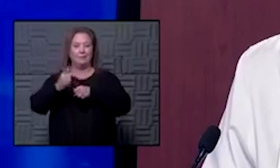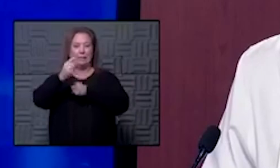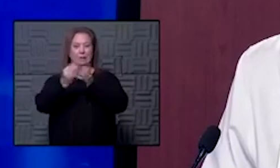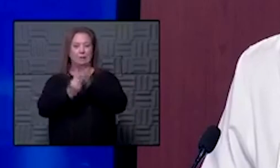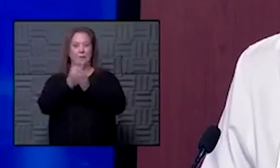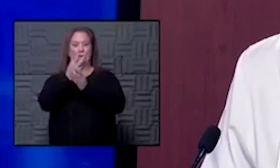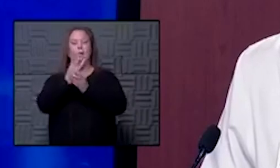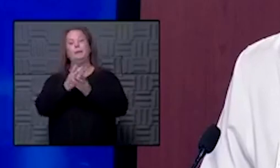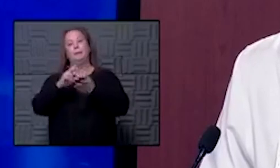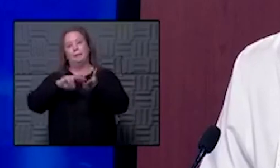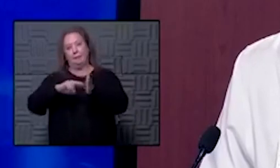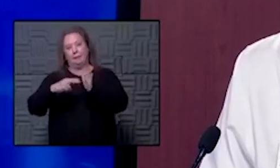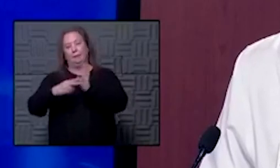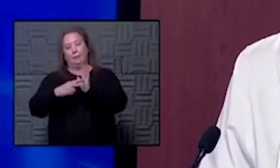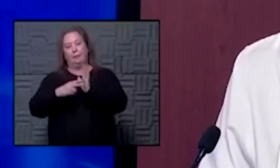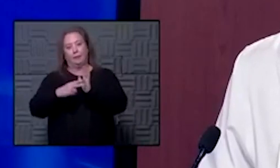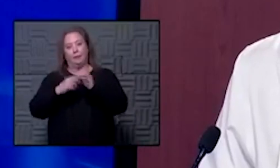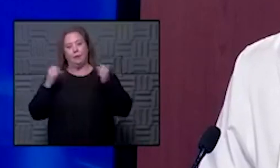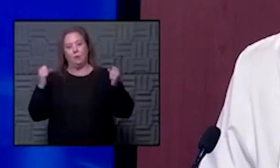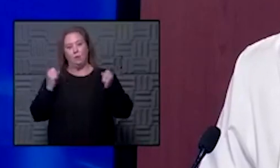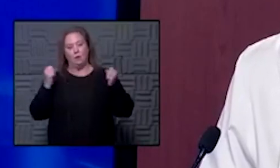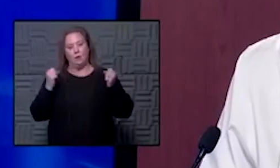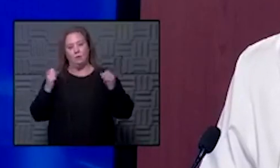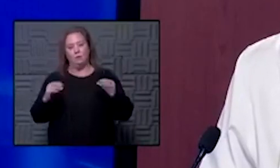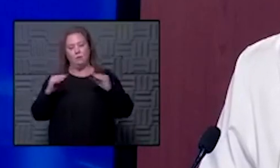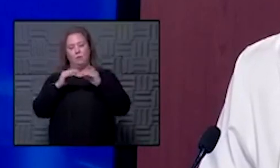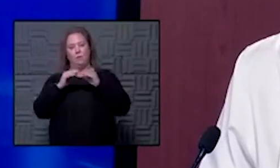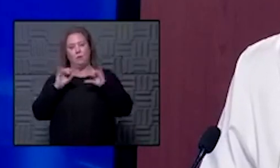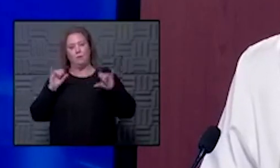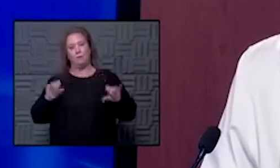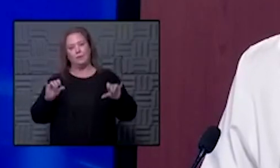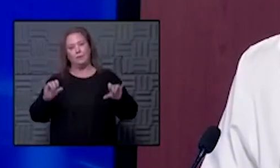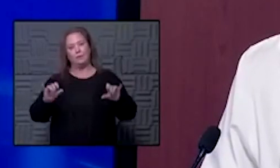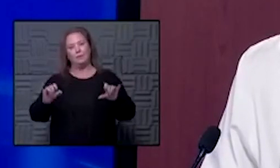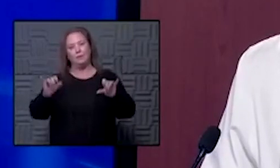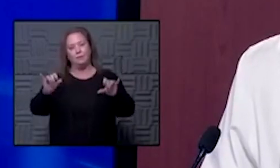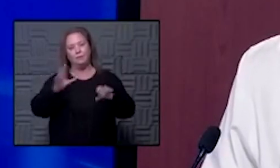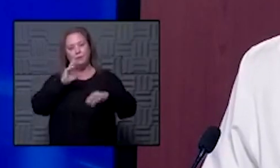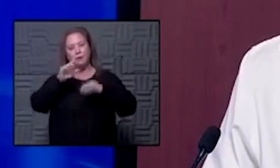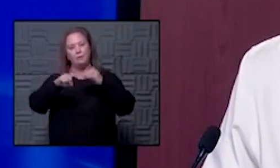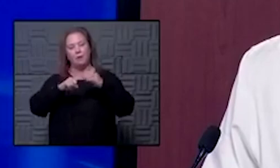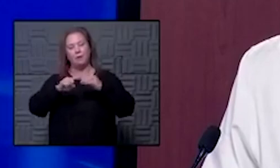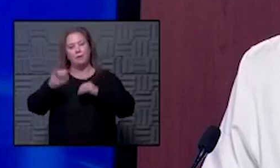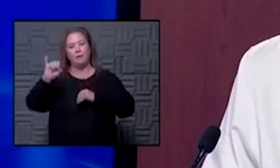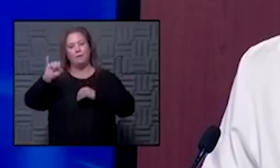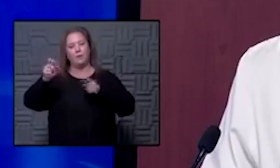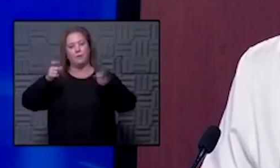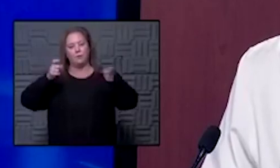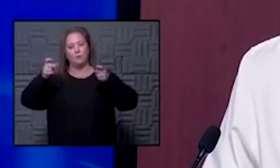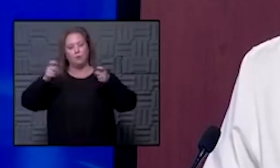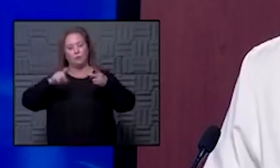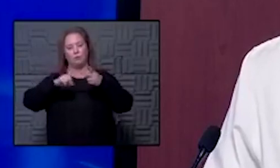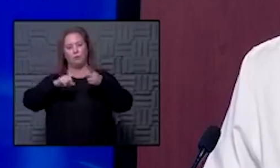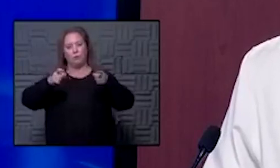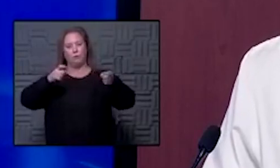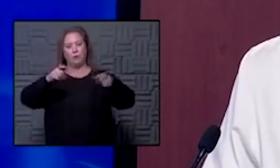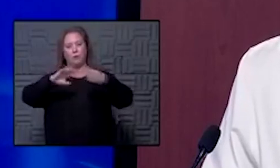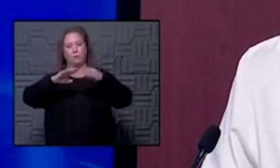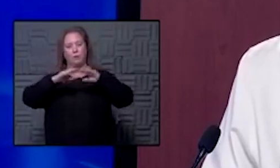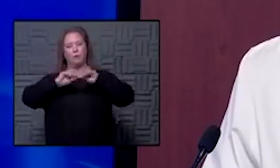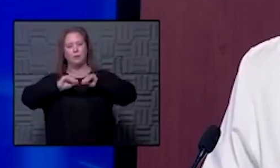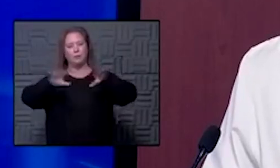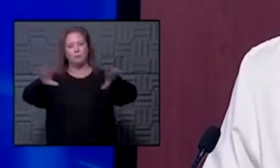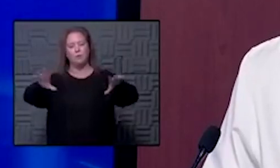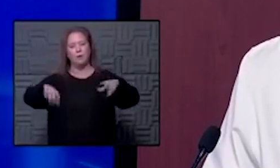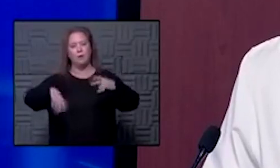that means that we're in for a winter of much more of the same that we've been talking about right pillars of infection prevention and control mitigating community spread